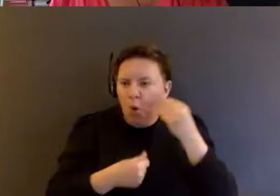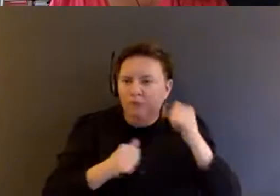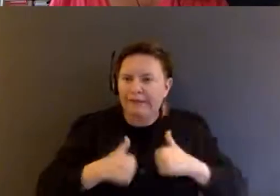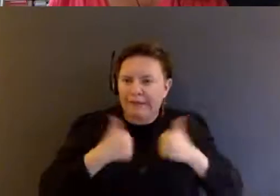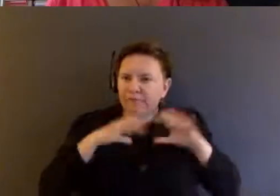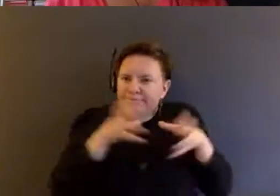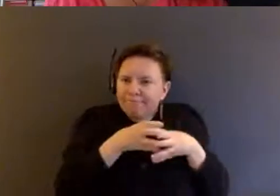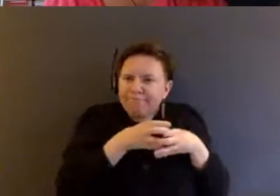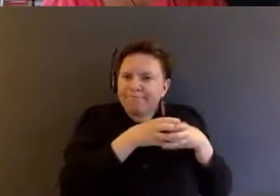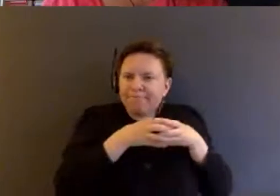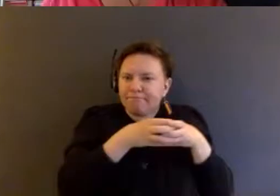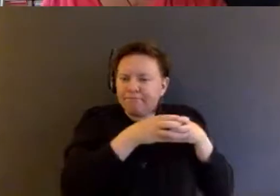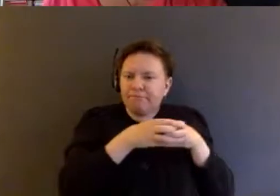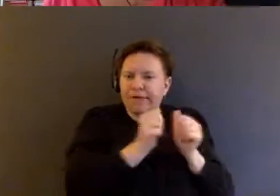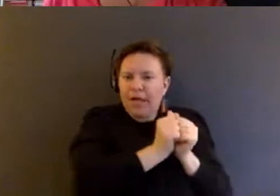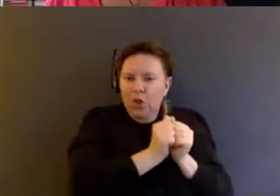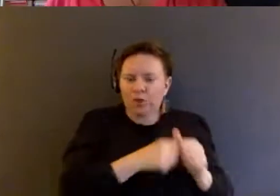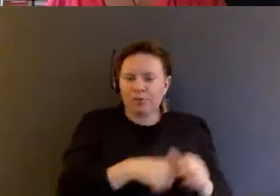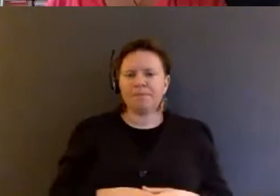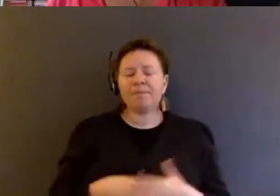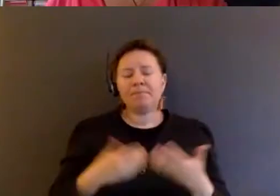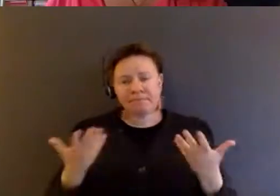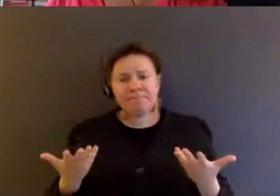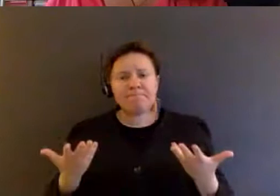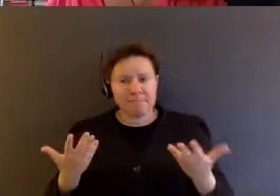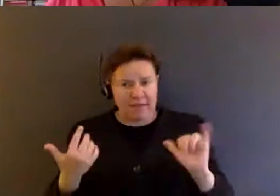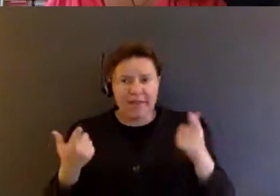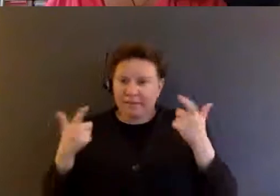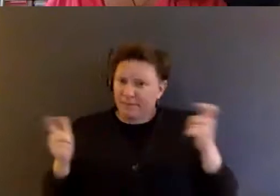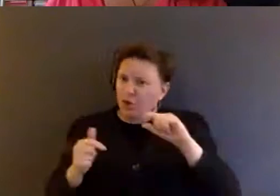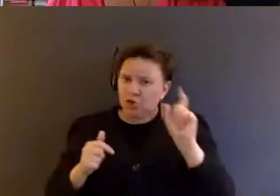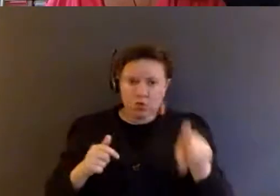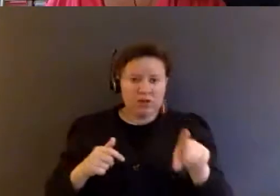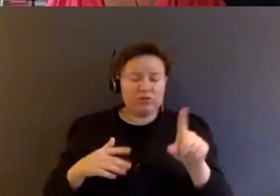Yeah, that's the question, you know, that gets raised the most.